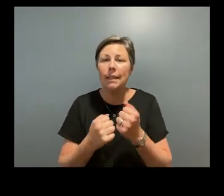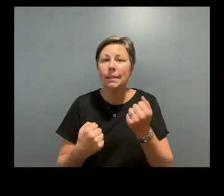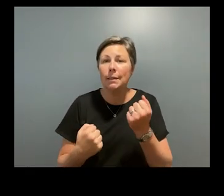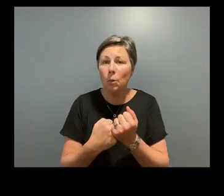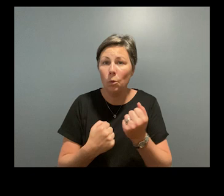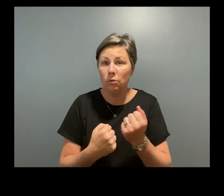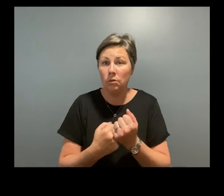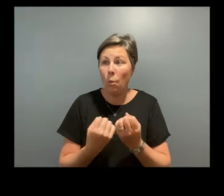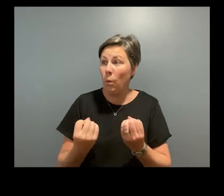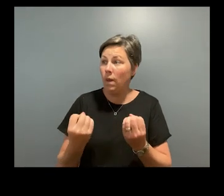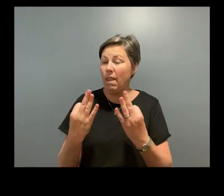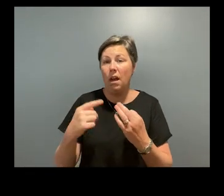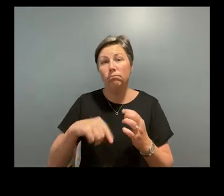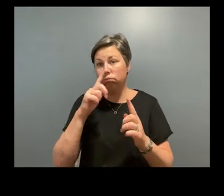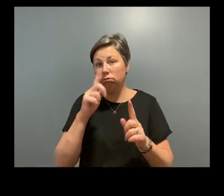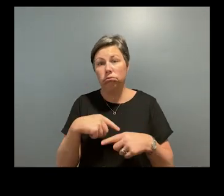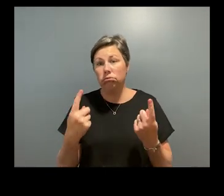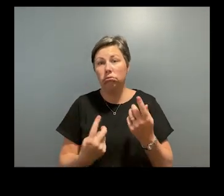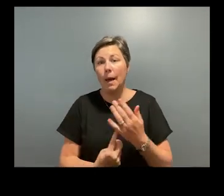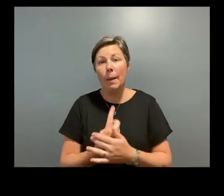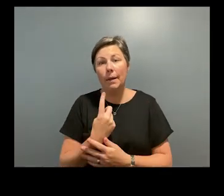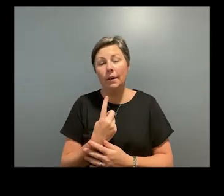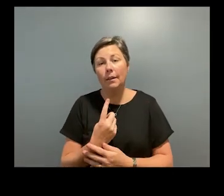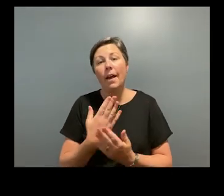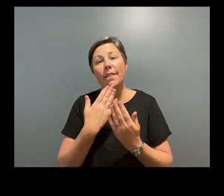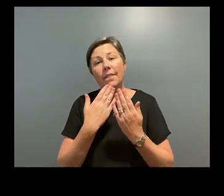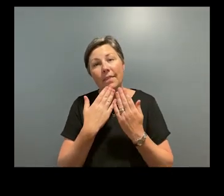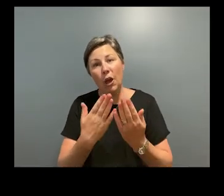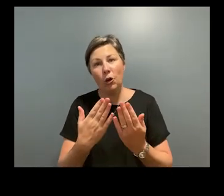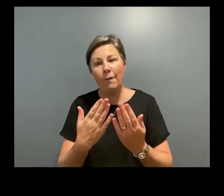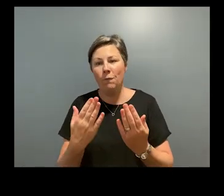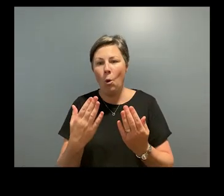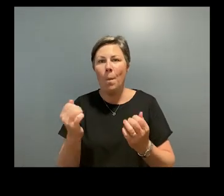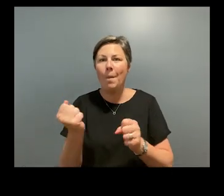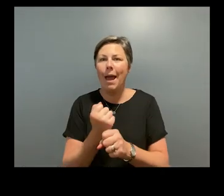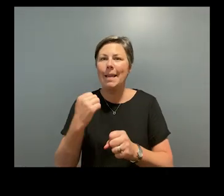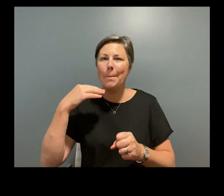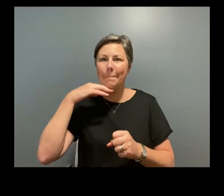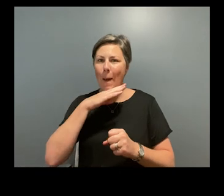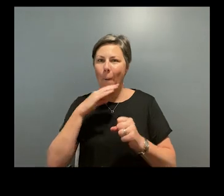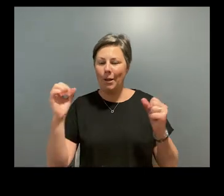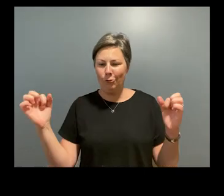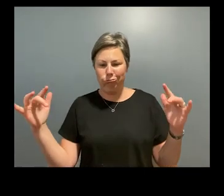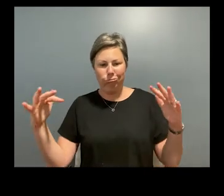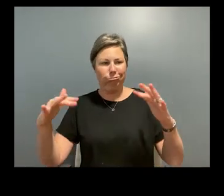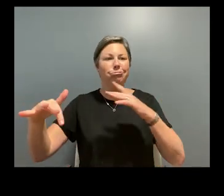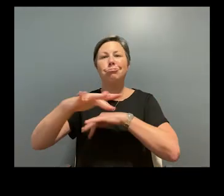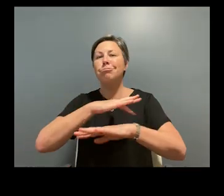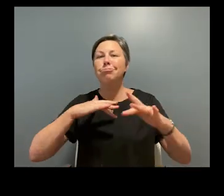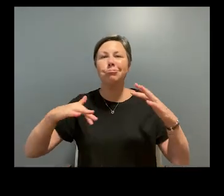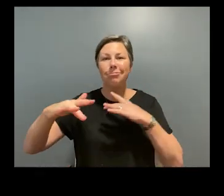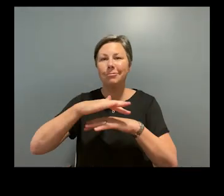couldn't happen without you. And thank you for being part of reactivating our city with memorable activities